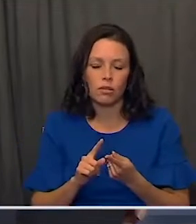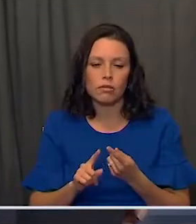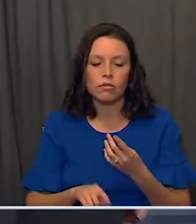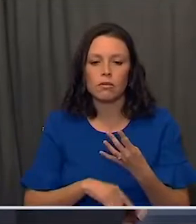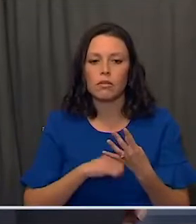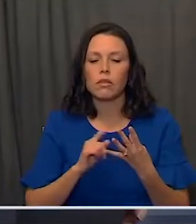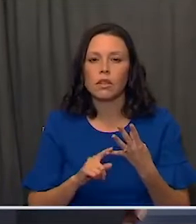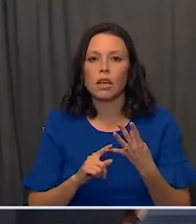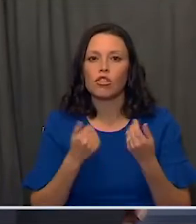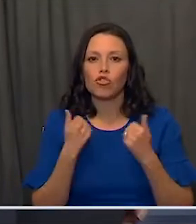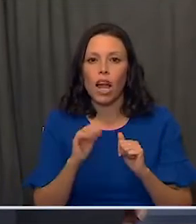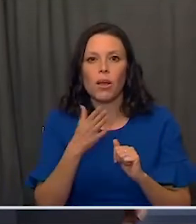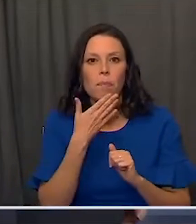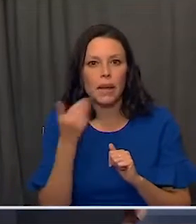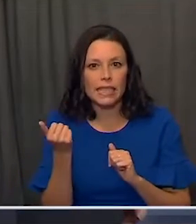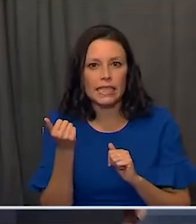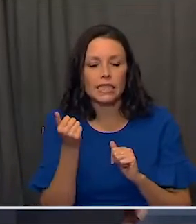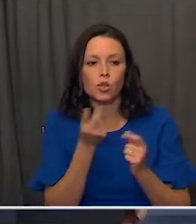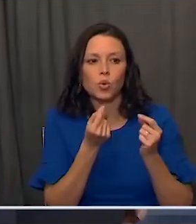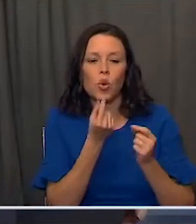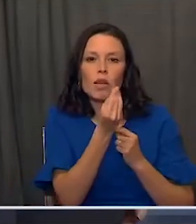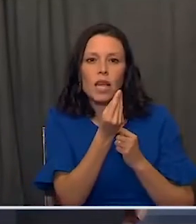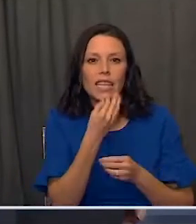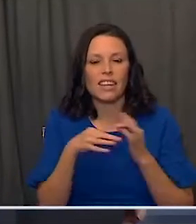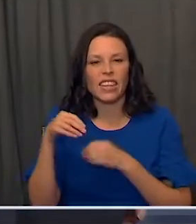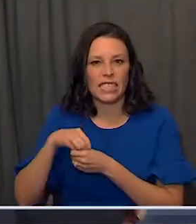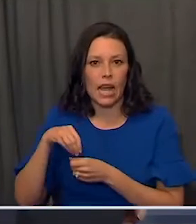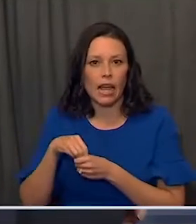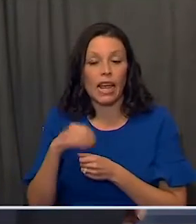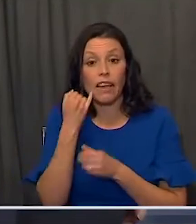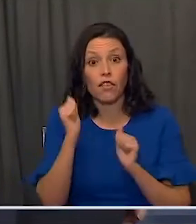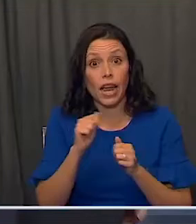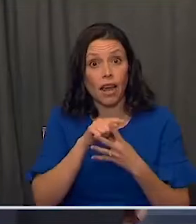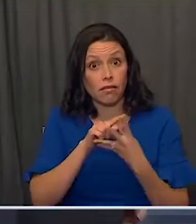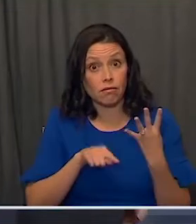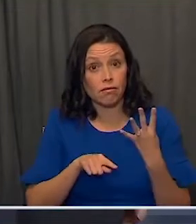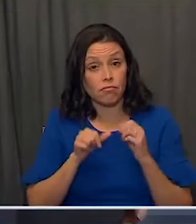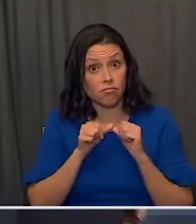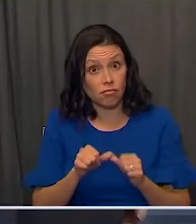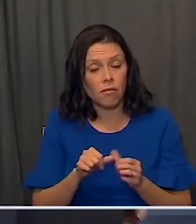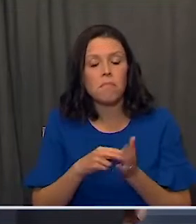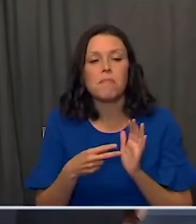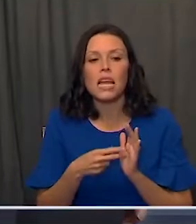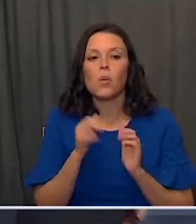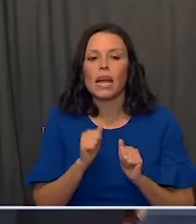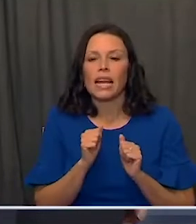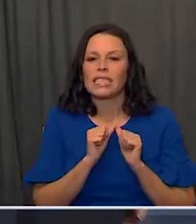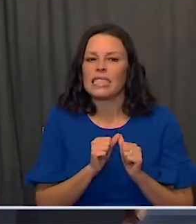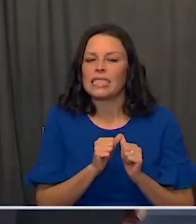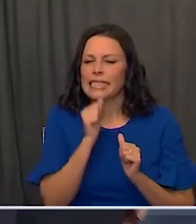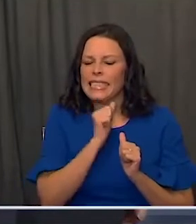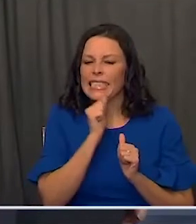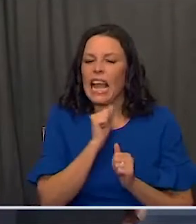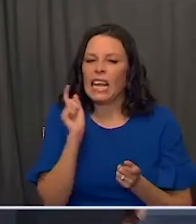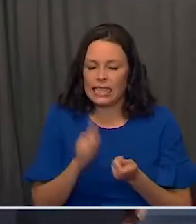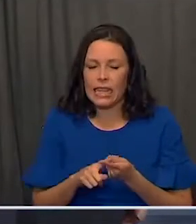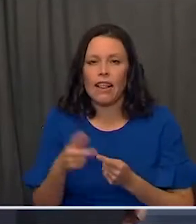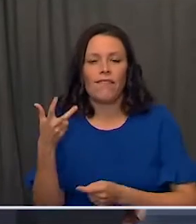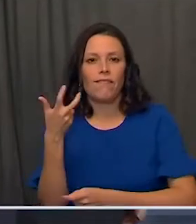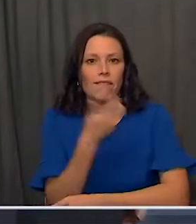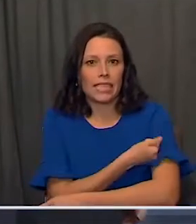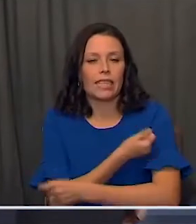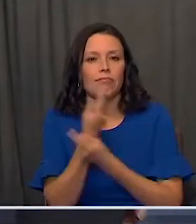things to the extent that we can outdoors versus indoors. If we do that, we'll be able to hold things off until the vaccine